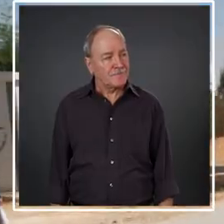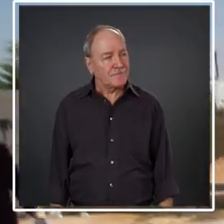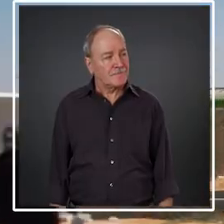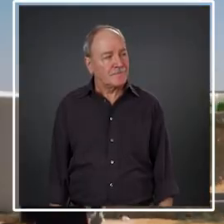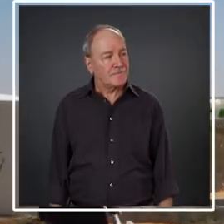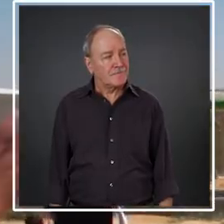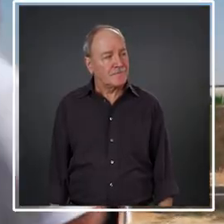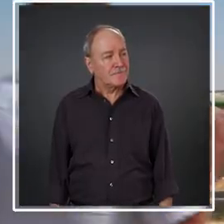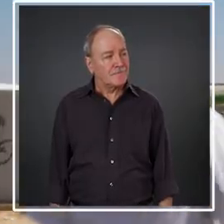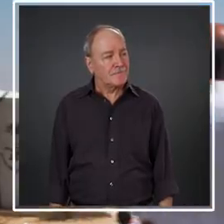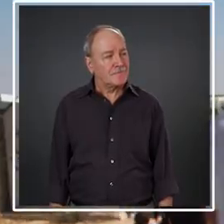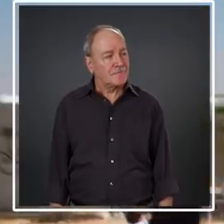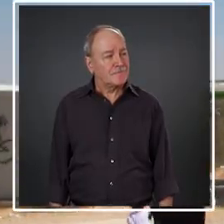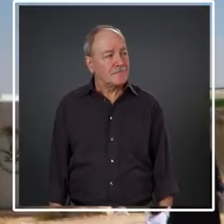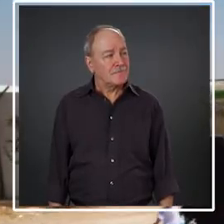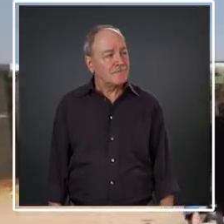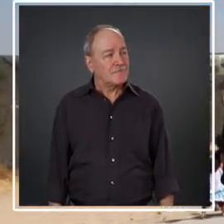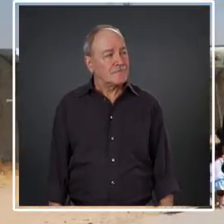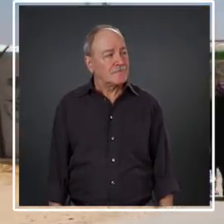Sammy uses his wheelchair in the camp.